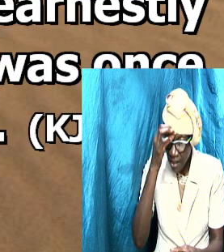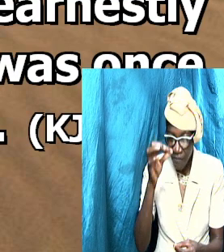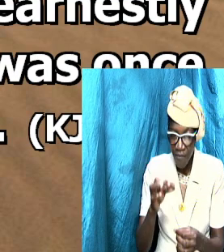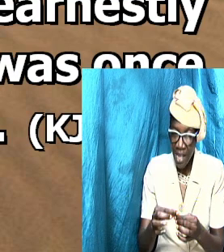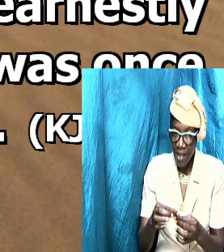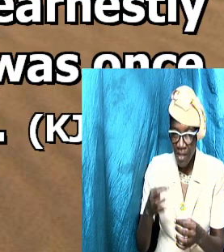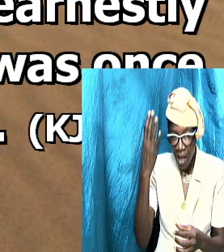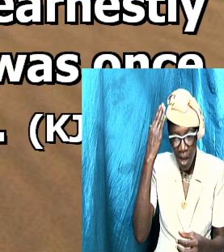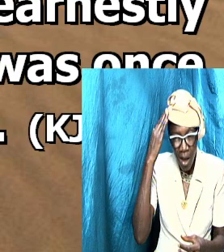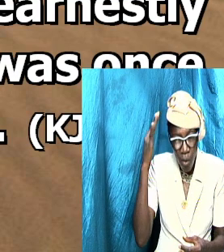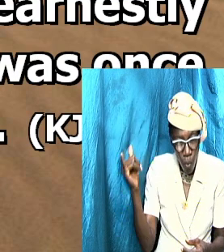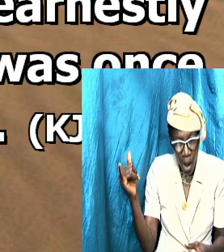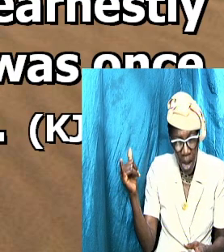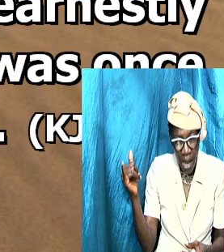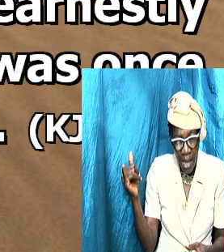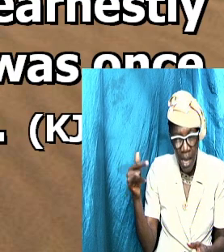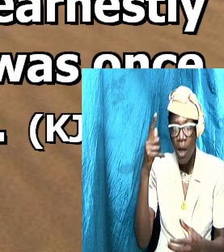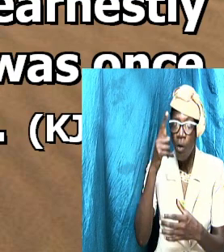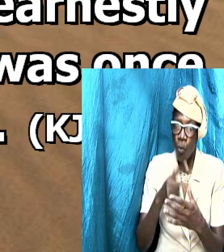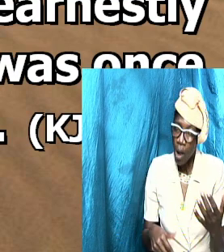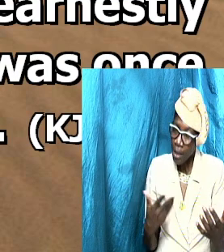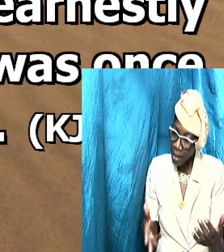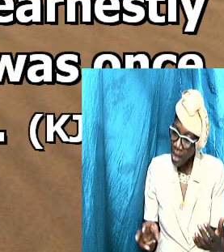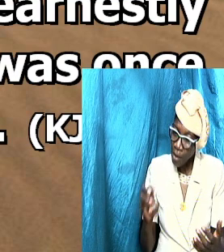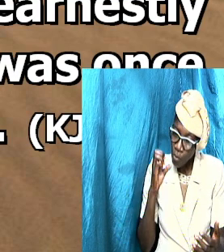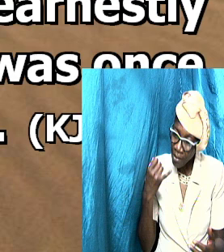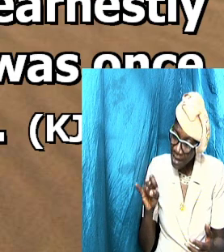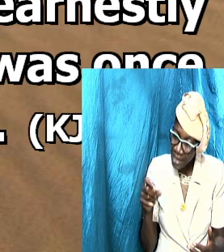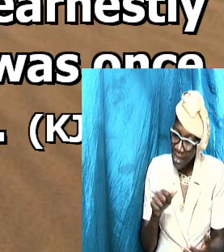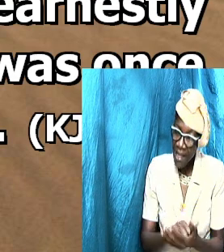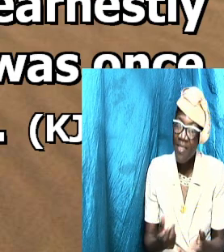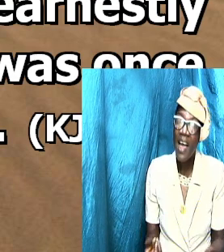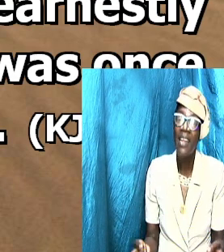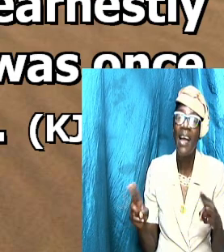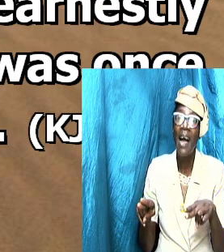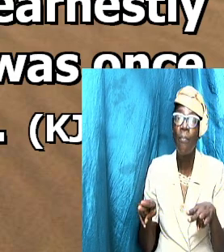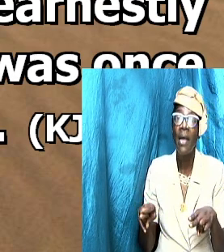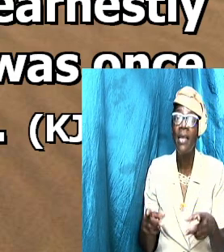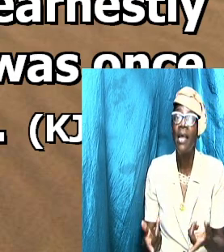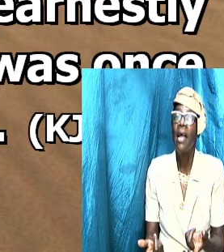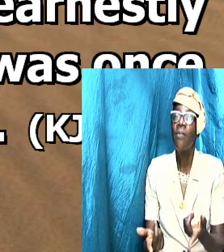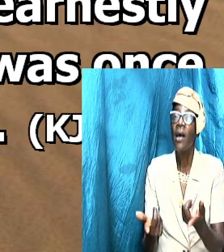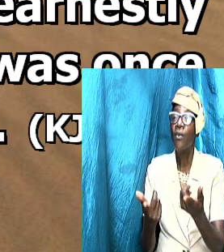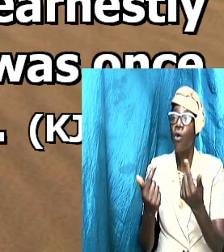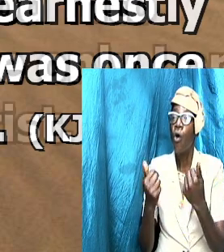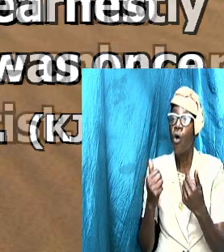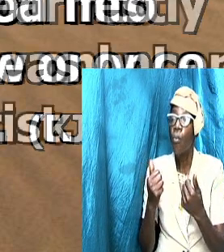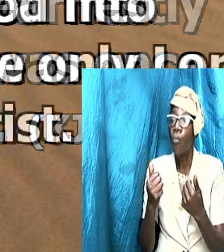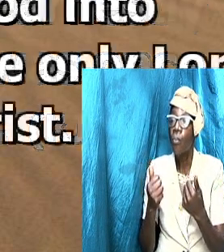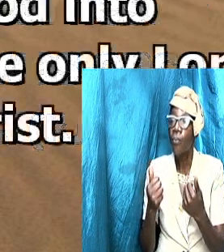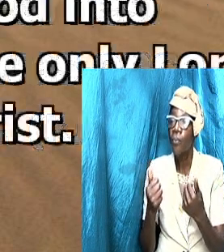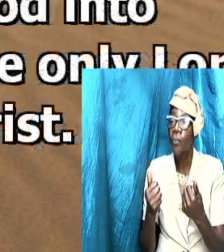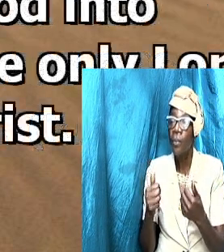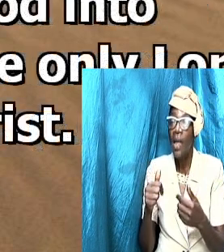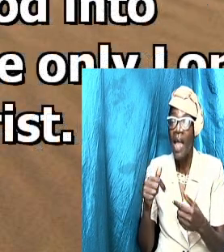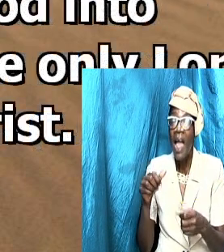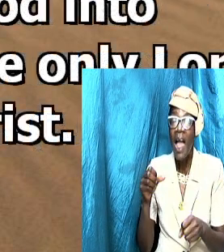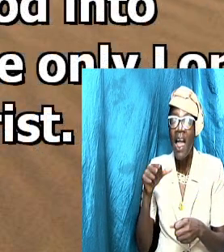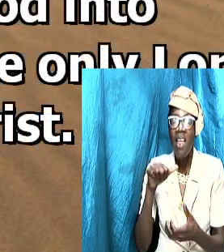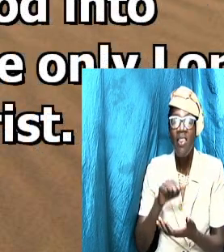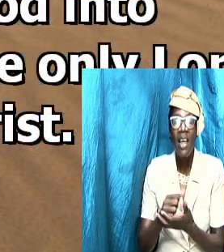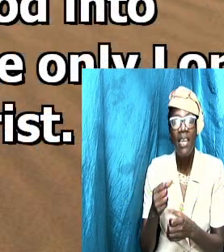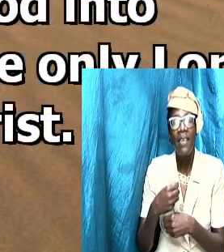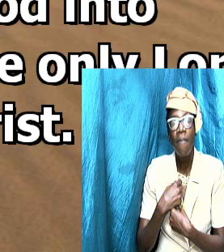what thing was it that happened that came unto the scene that caused